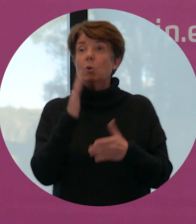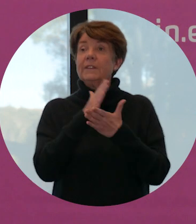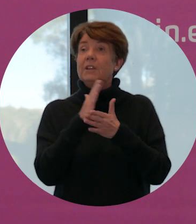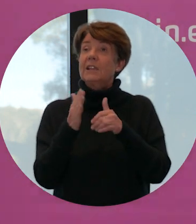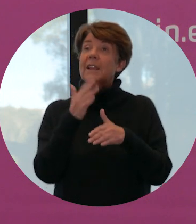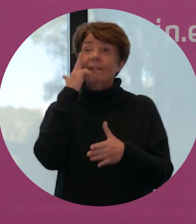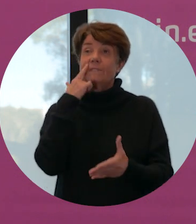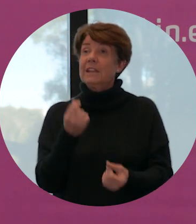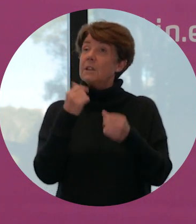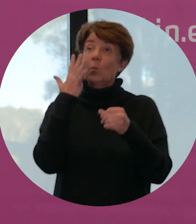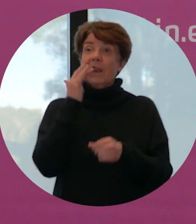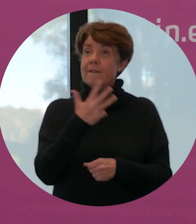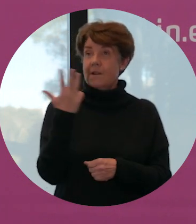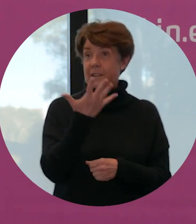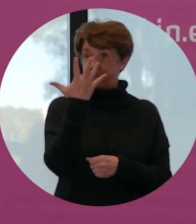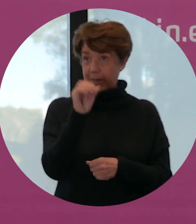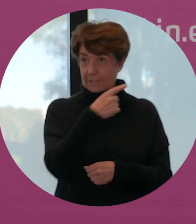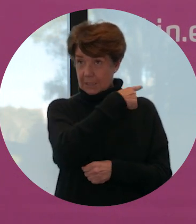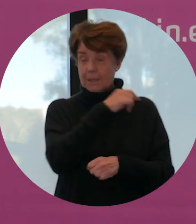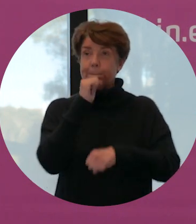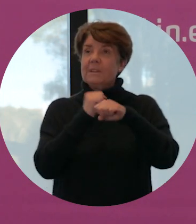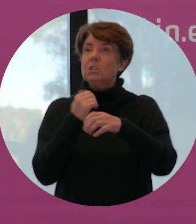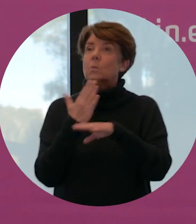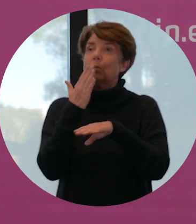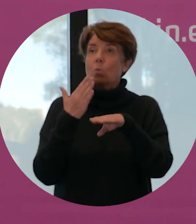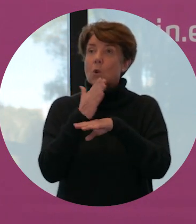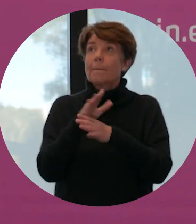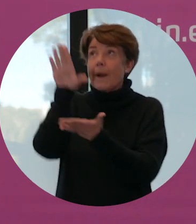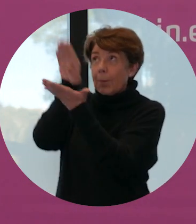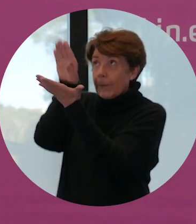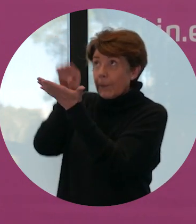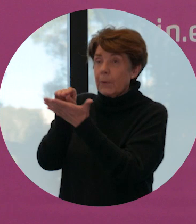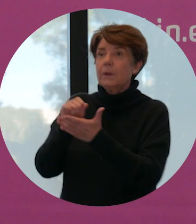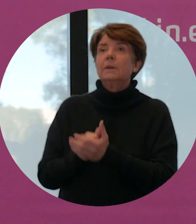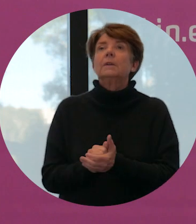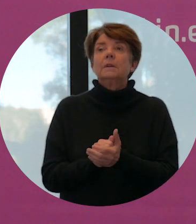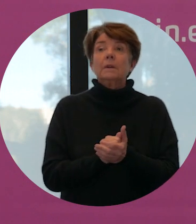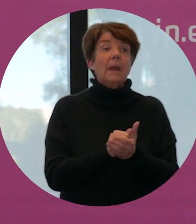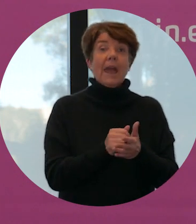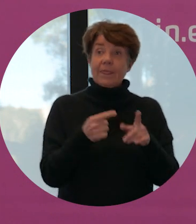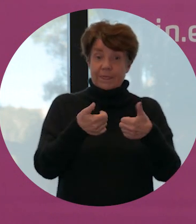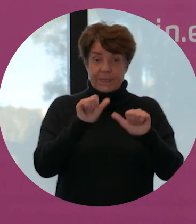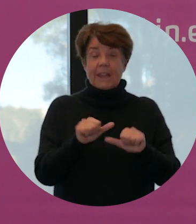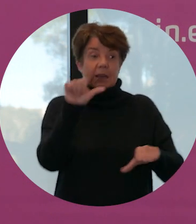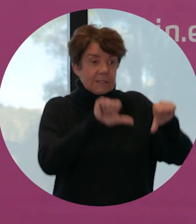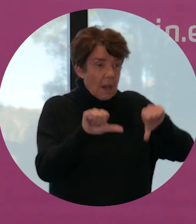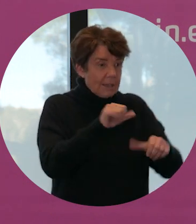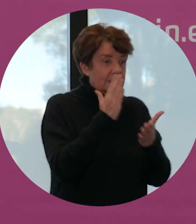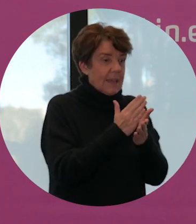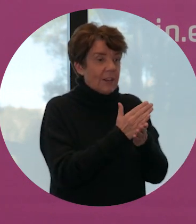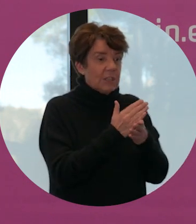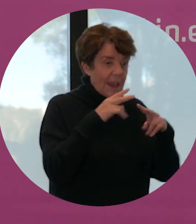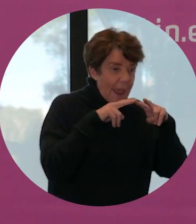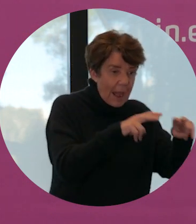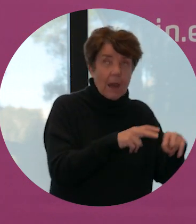invented in the 1950s. These machines work by taking samples from the air that scientists, like myself, analyze to aid in